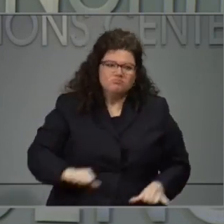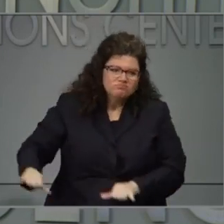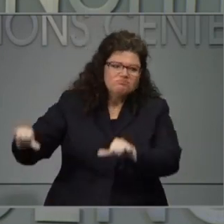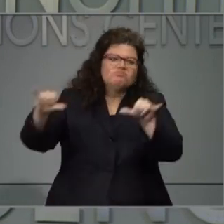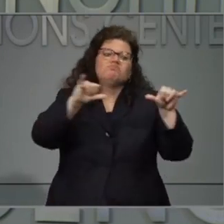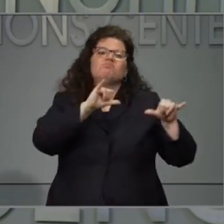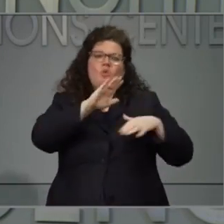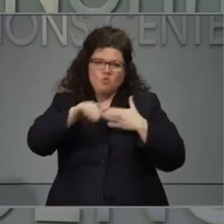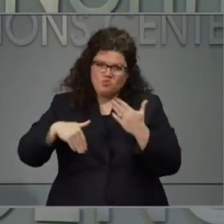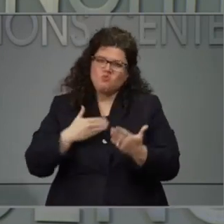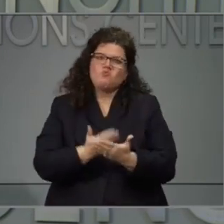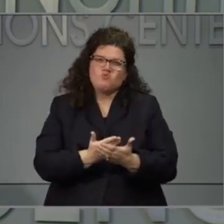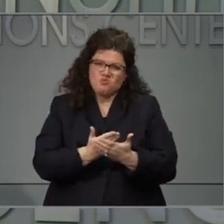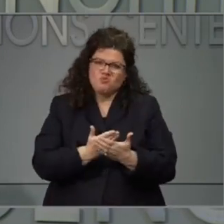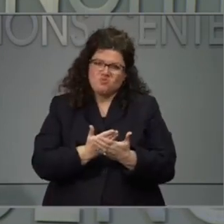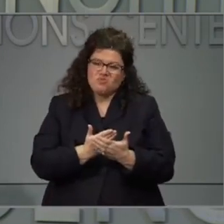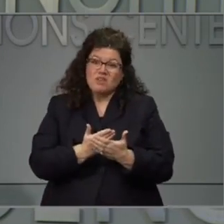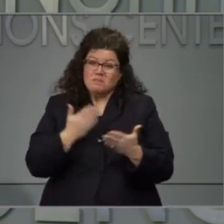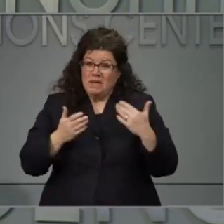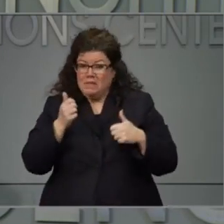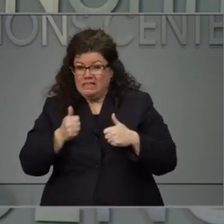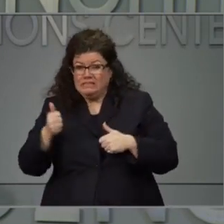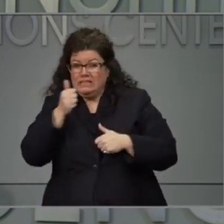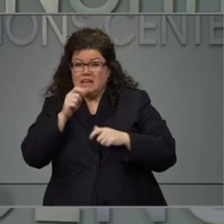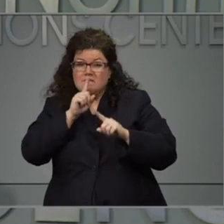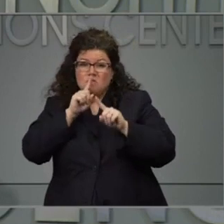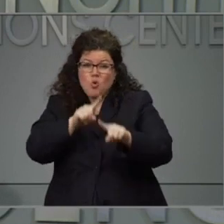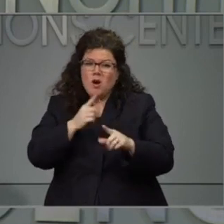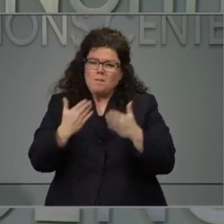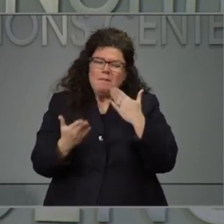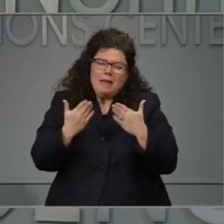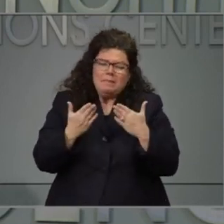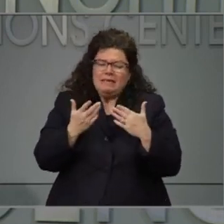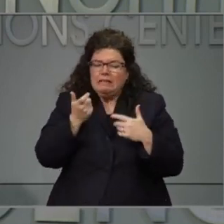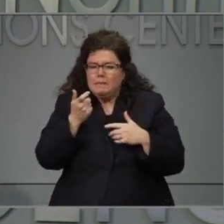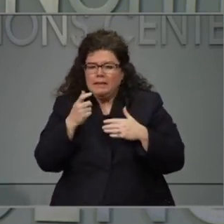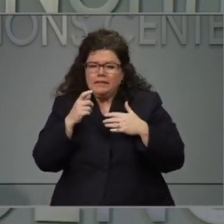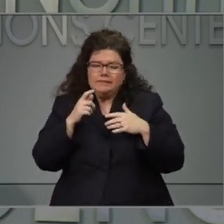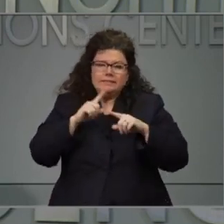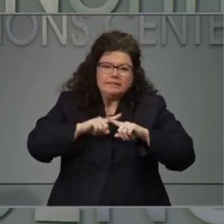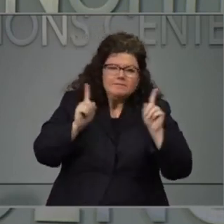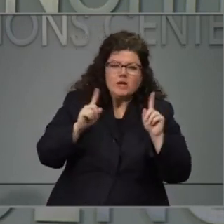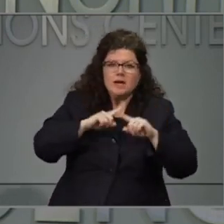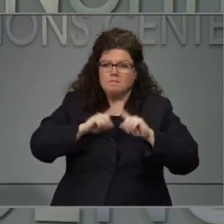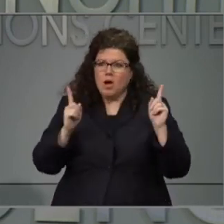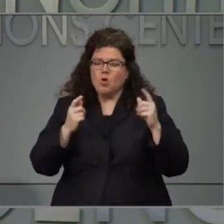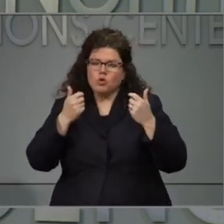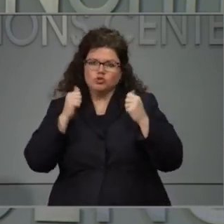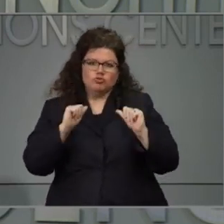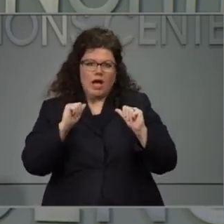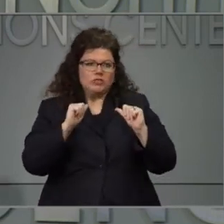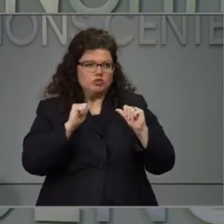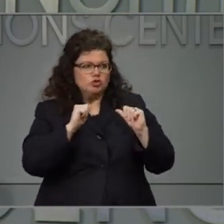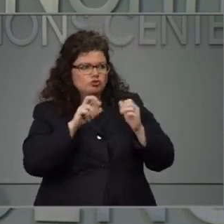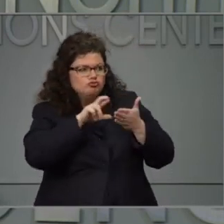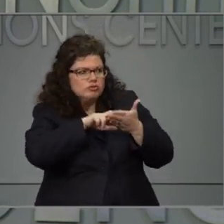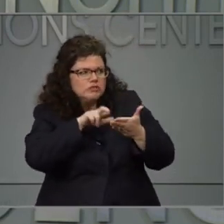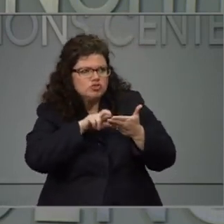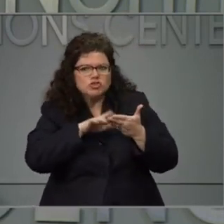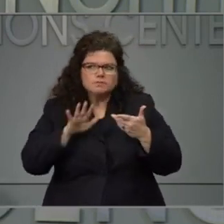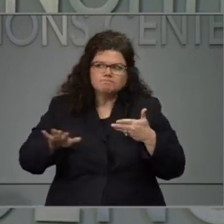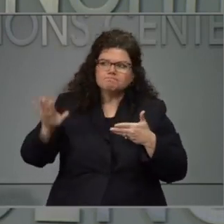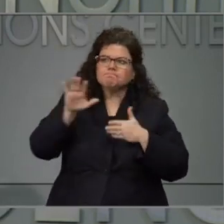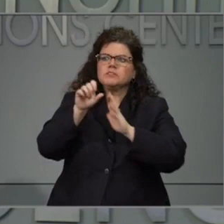executive order. Not maybe not precisely those details, but we're getting some input now from across the state